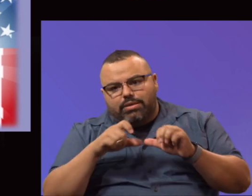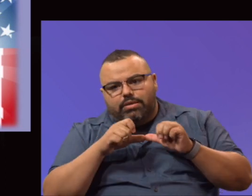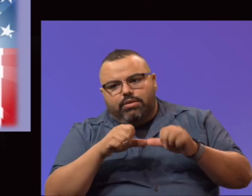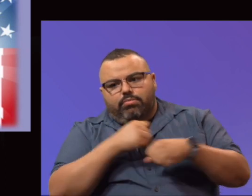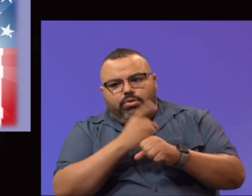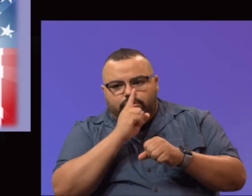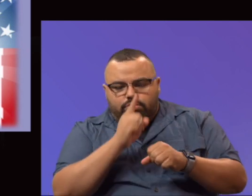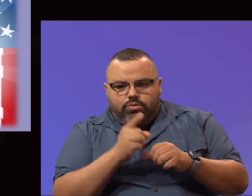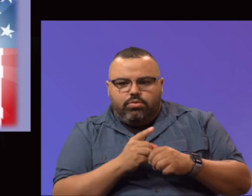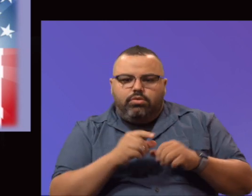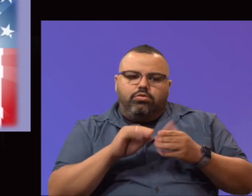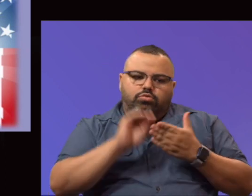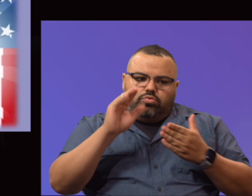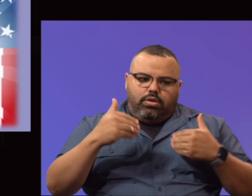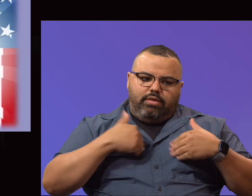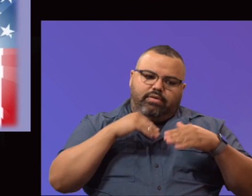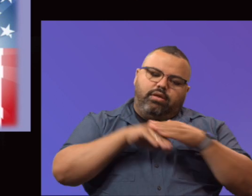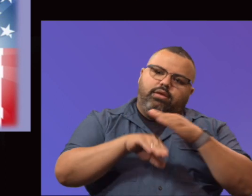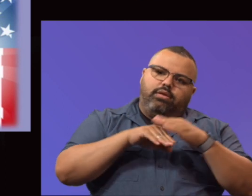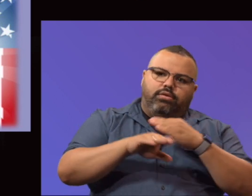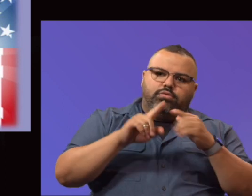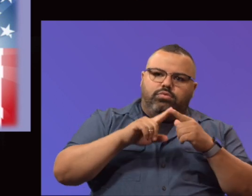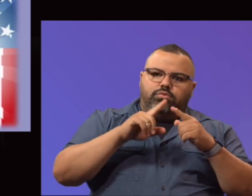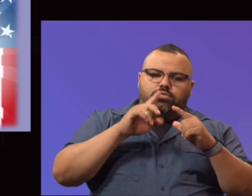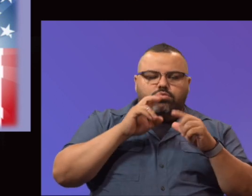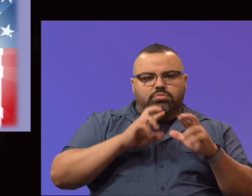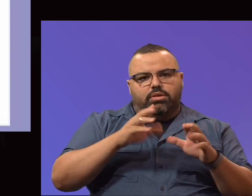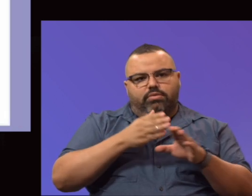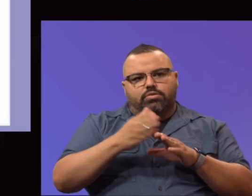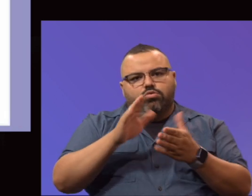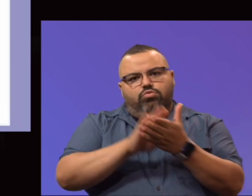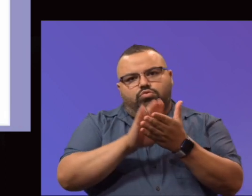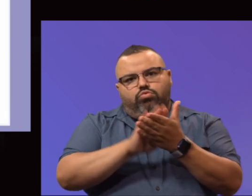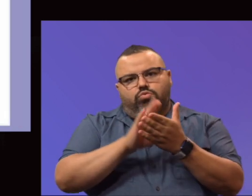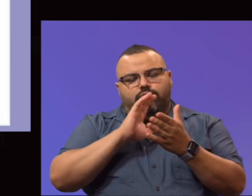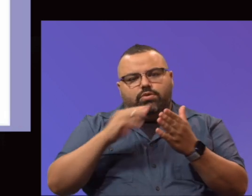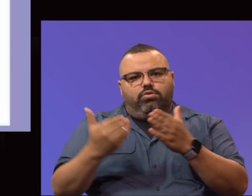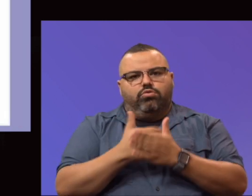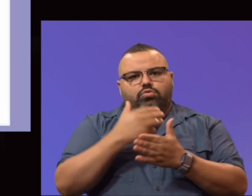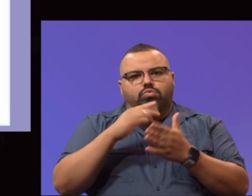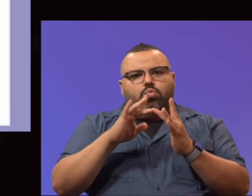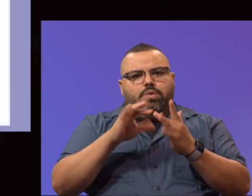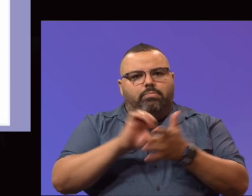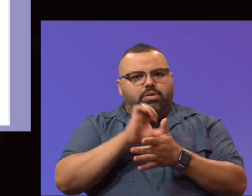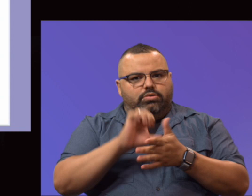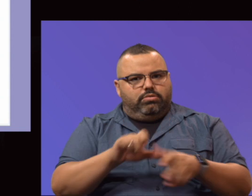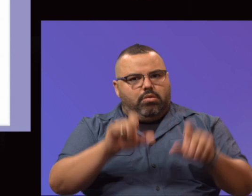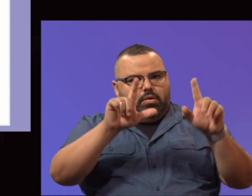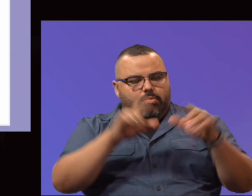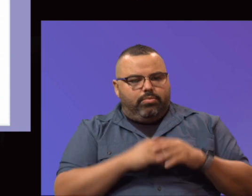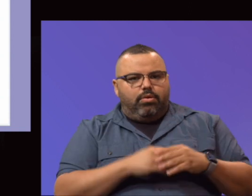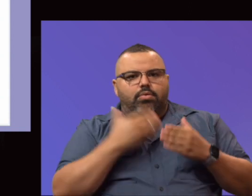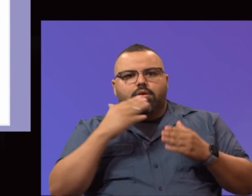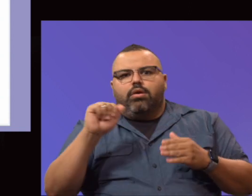have access to these respective areas. And so, kudos for getting those new web pages up. I want to thank Abraham Hubal and his